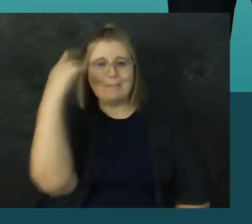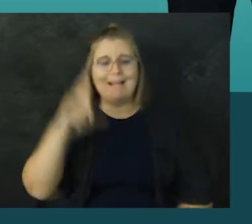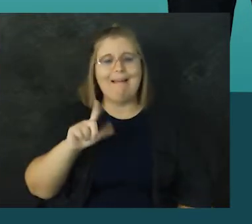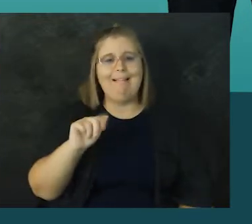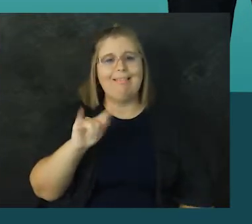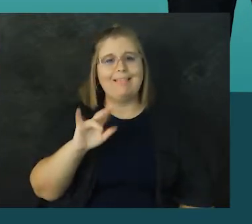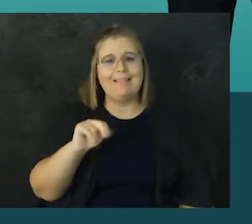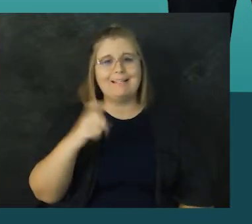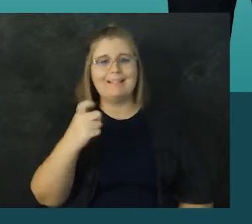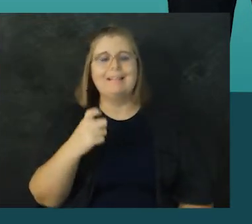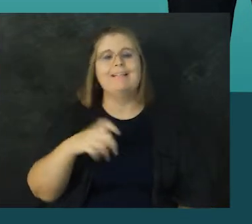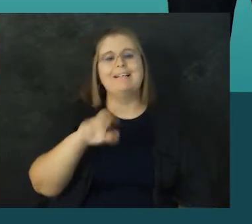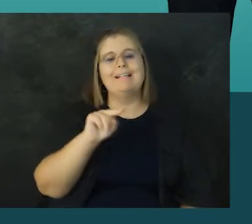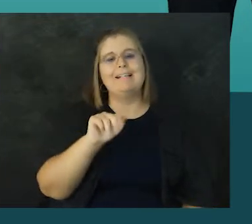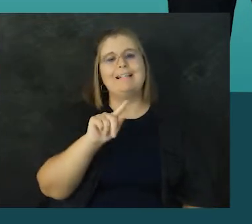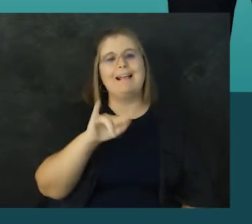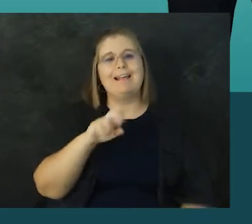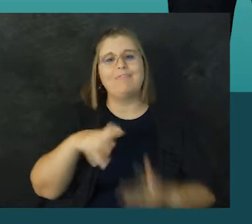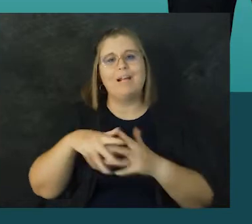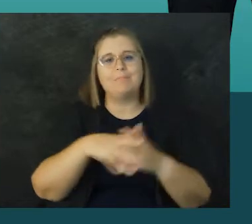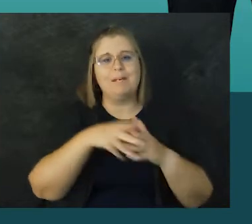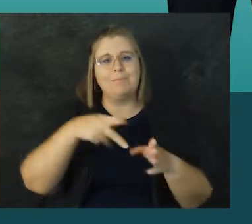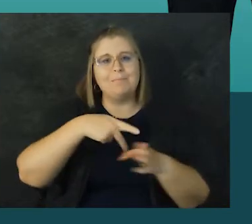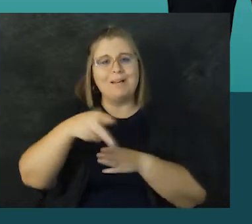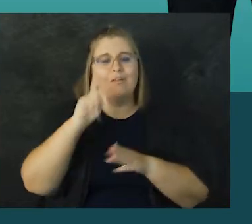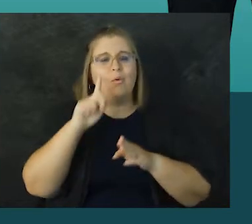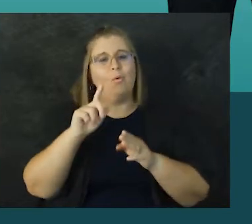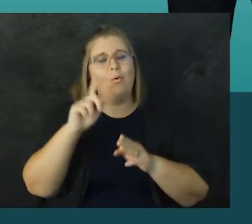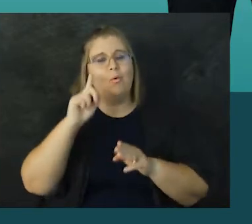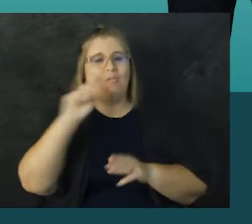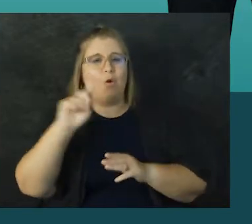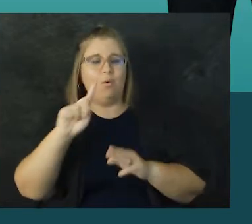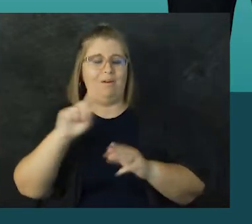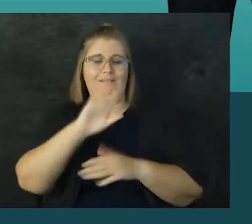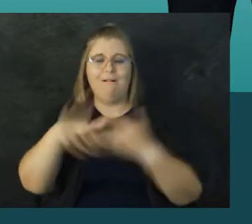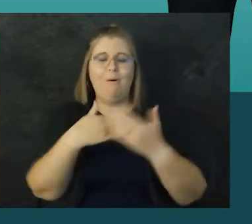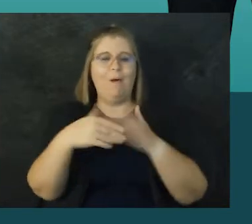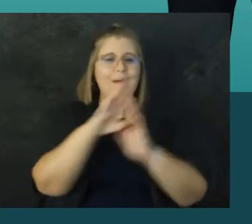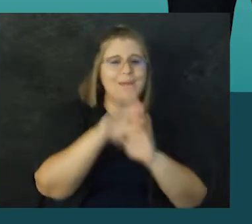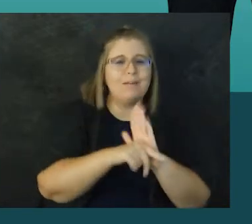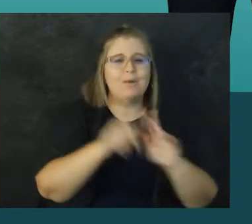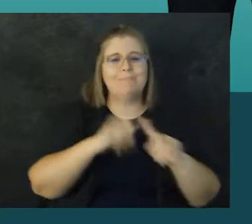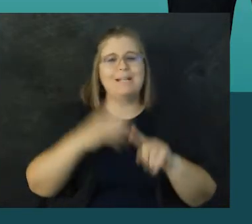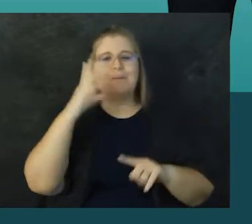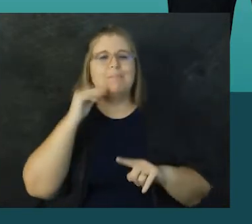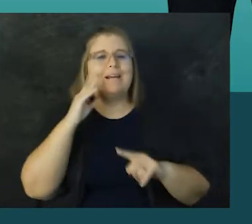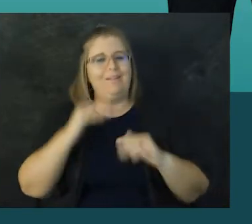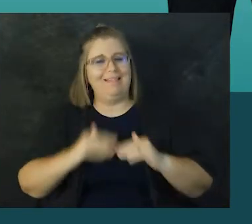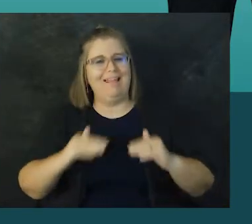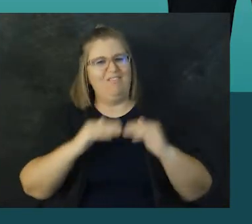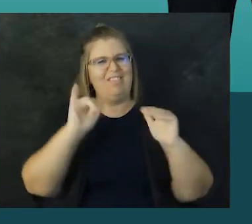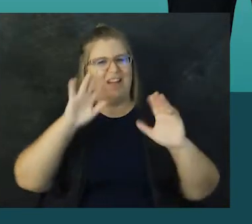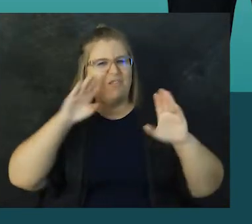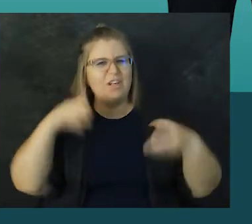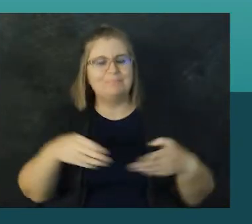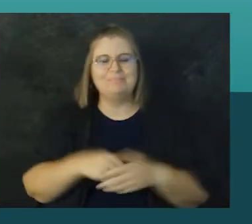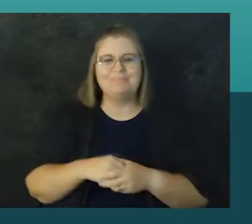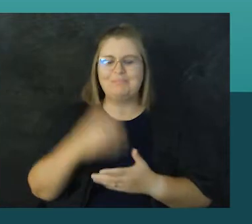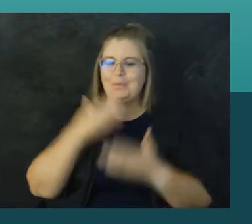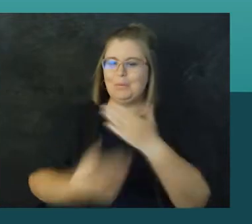enrichment of Black, Latinx, and Native American professionals of all backgrounds and experience levels is the focus.